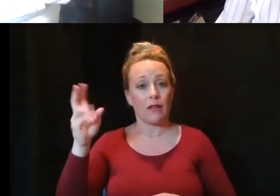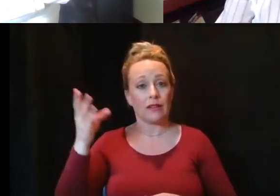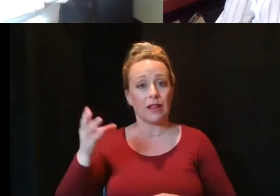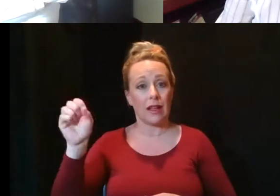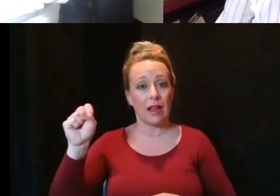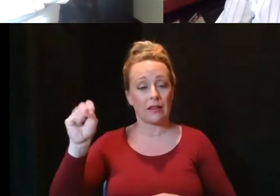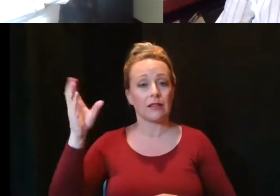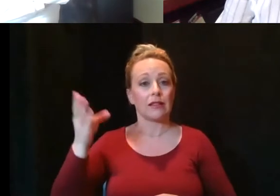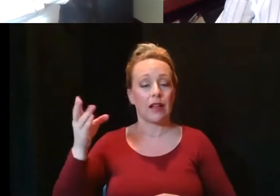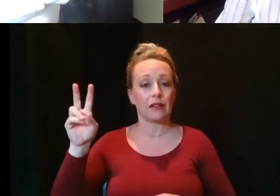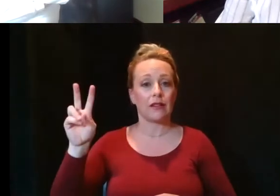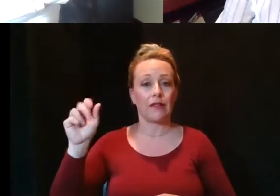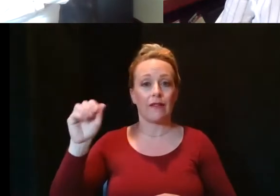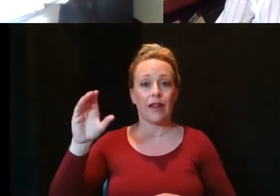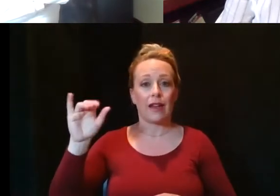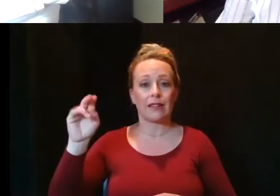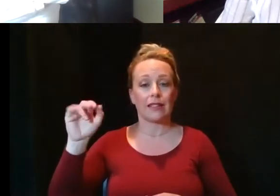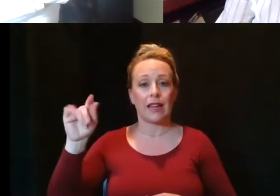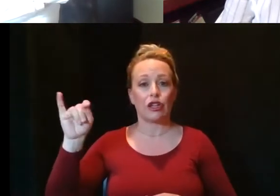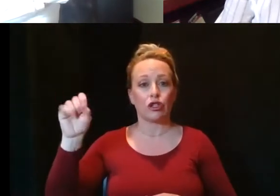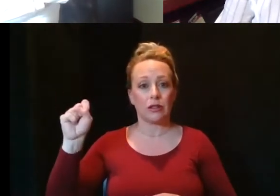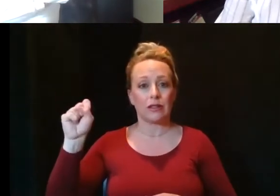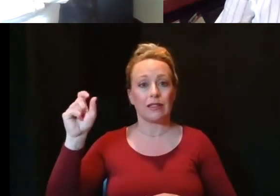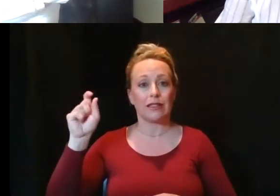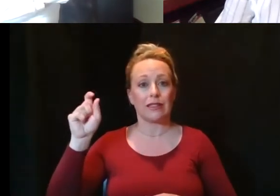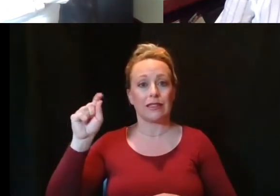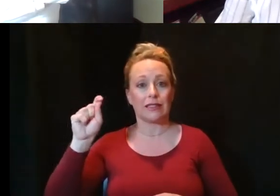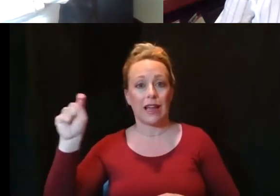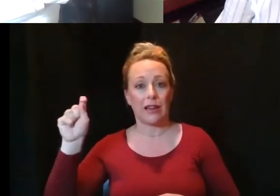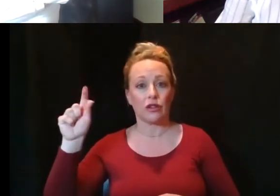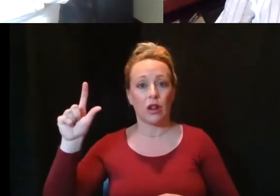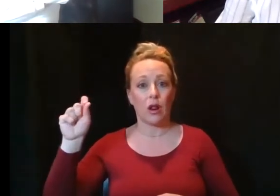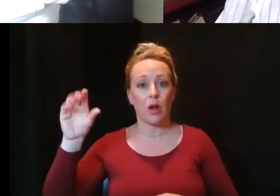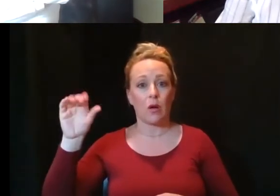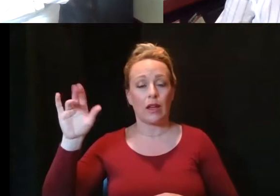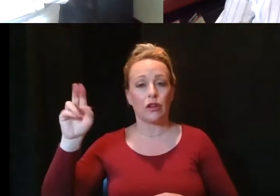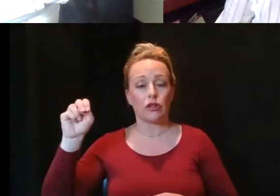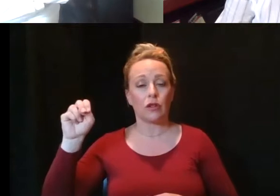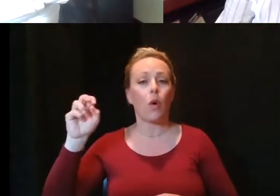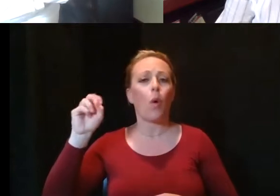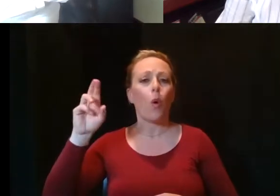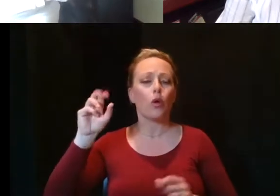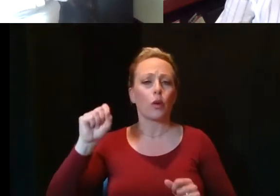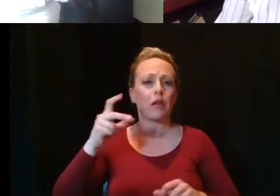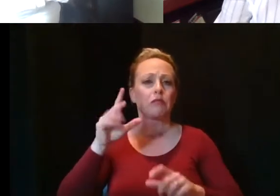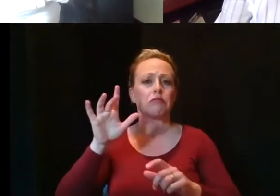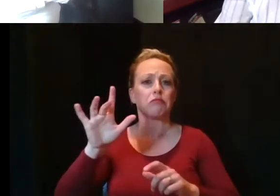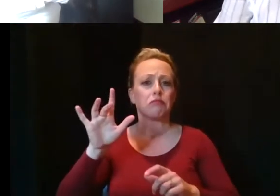vaccinations dash location or vaccinefinder.org.